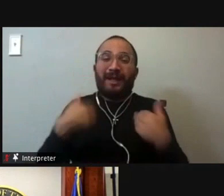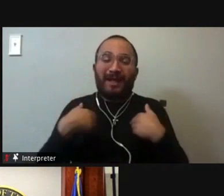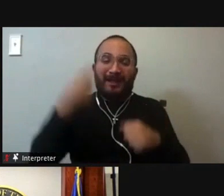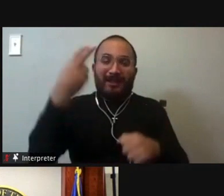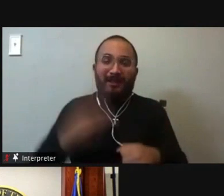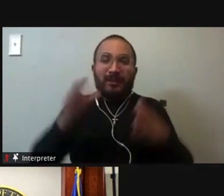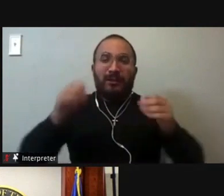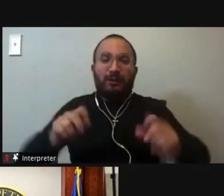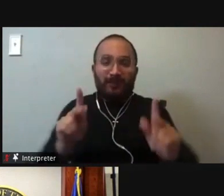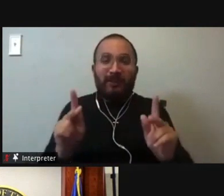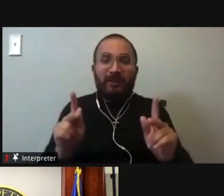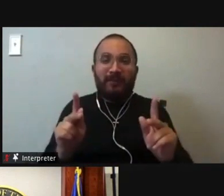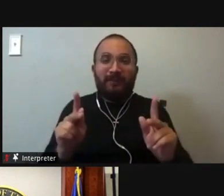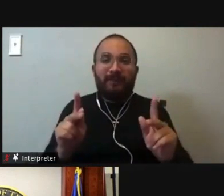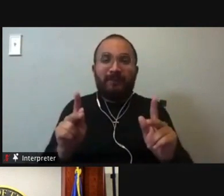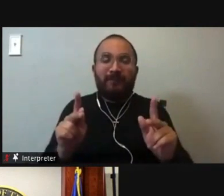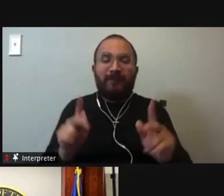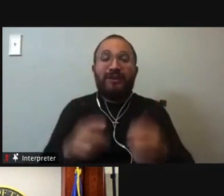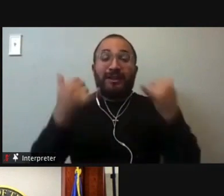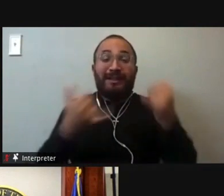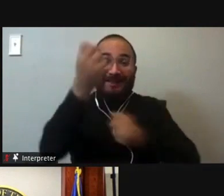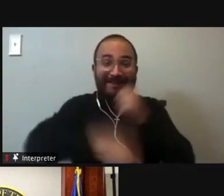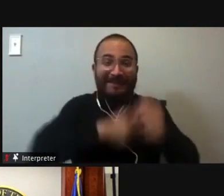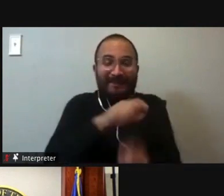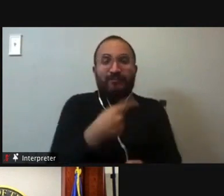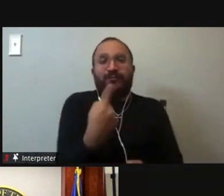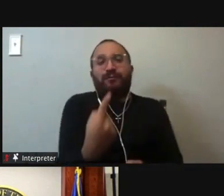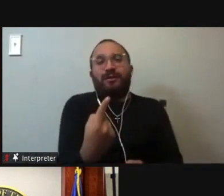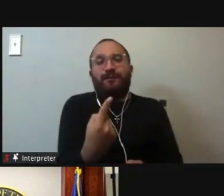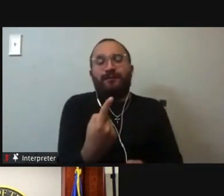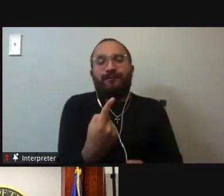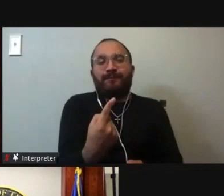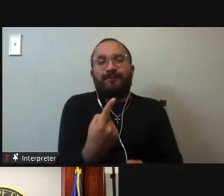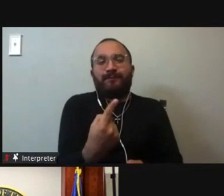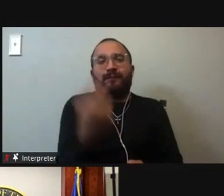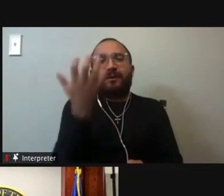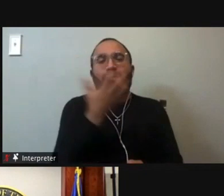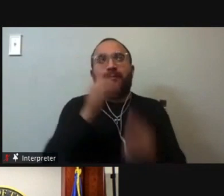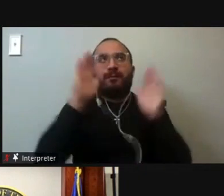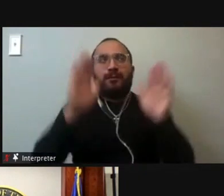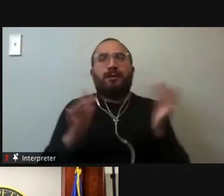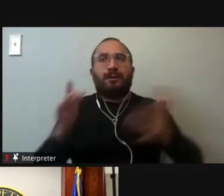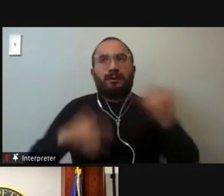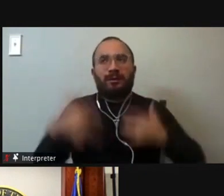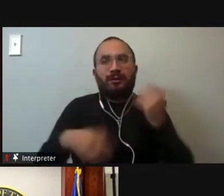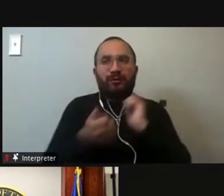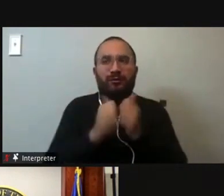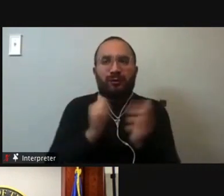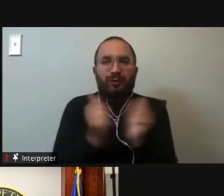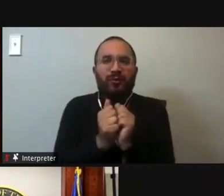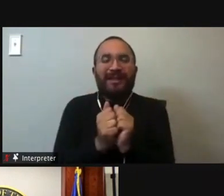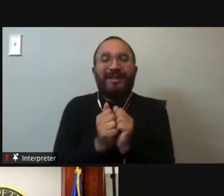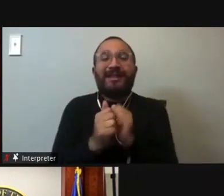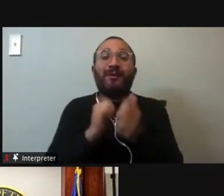opportunities, just in this year, in this bench. And so it's very exciting to be running with candidates,